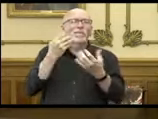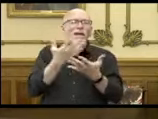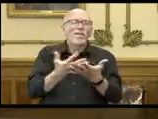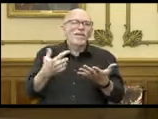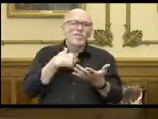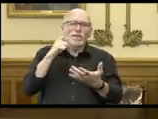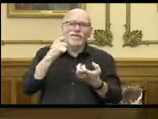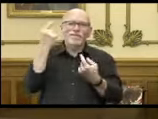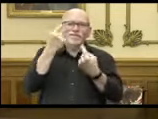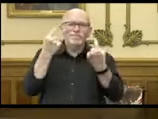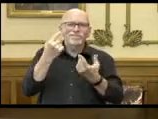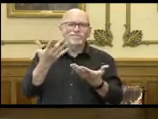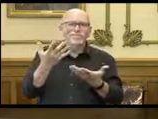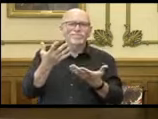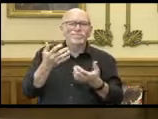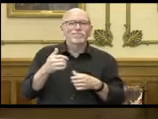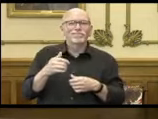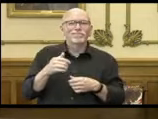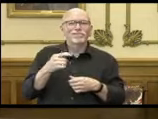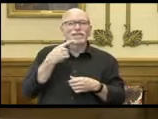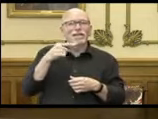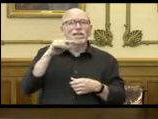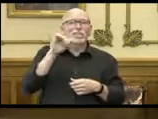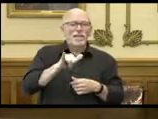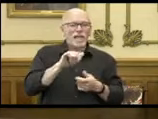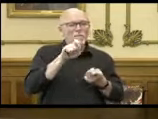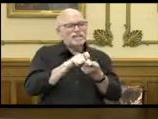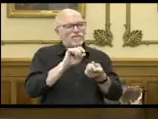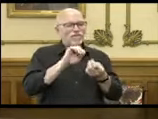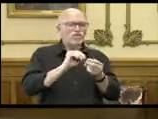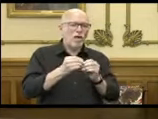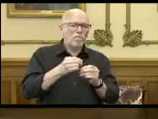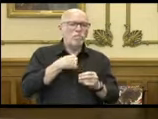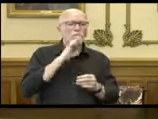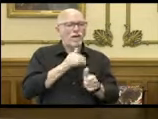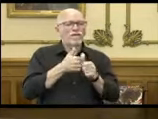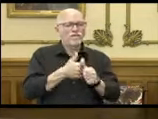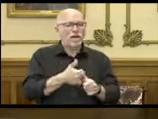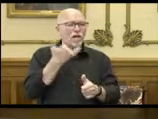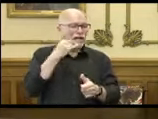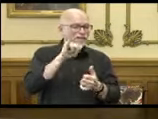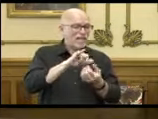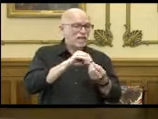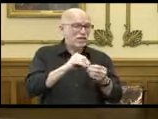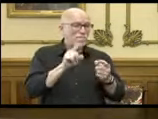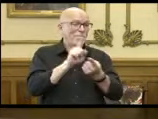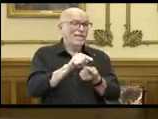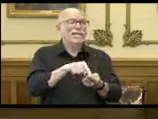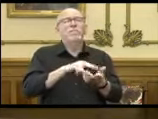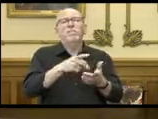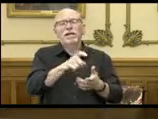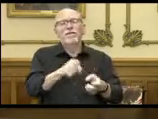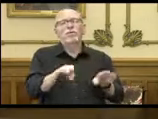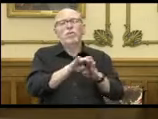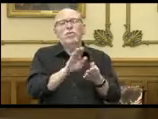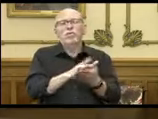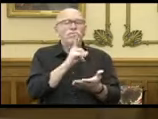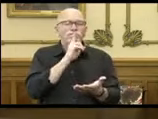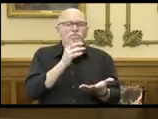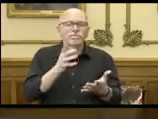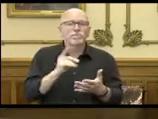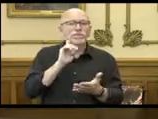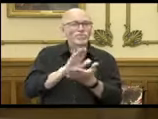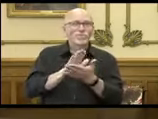into that factor. So to say this is a specific number that we're going to use is really not appropriate. And again, schools are